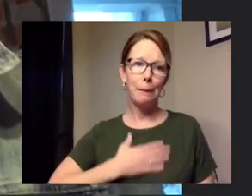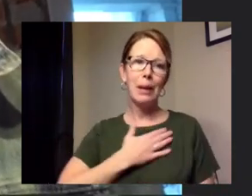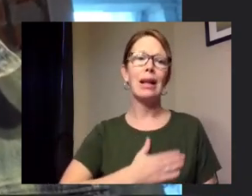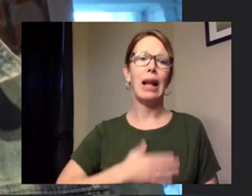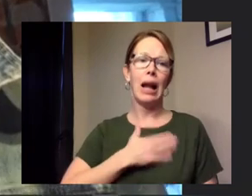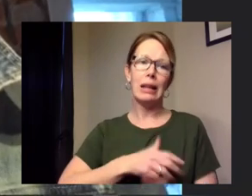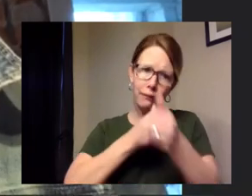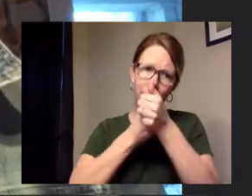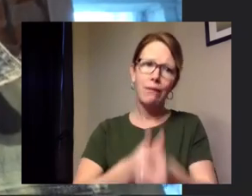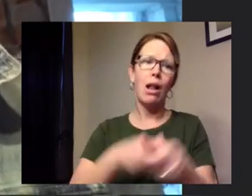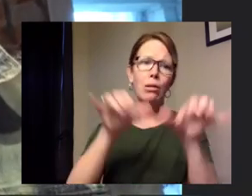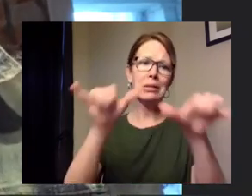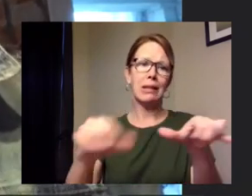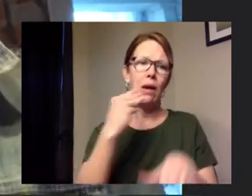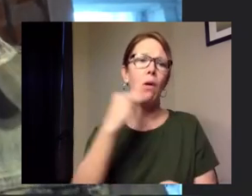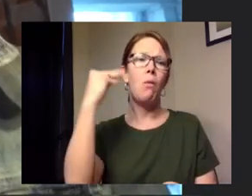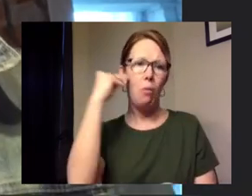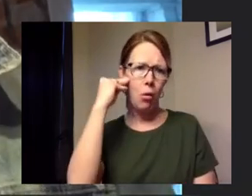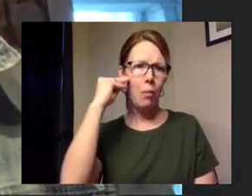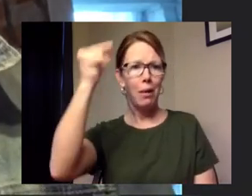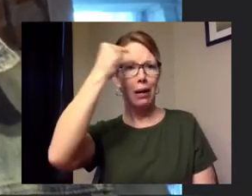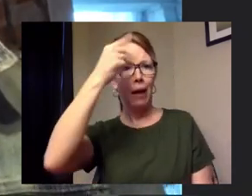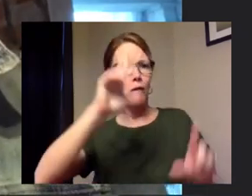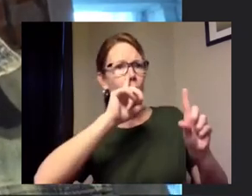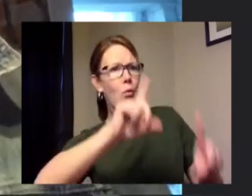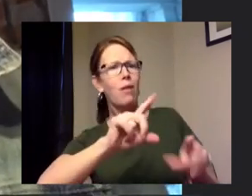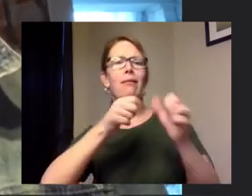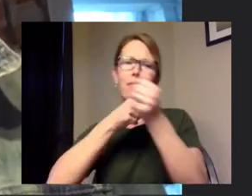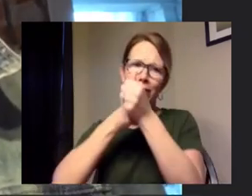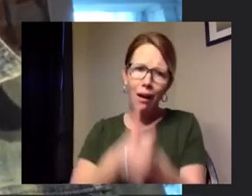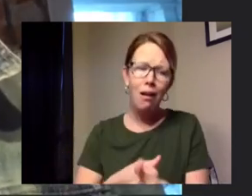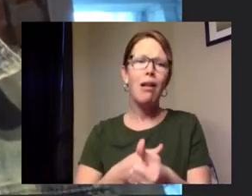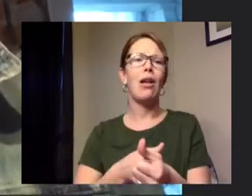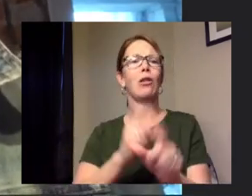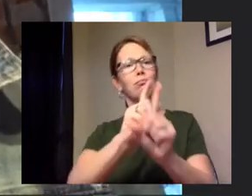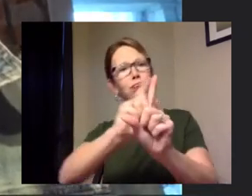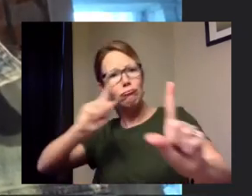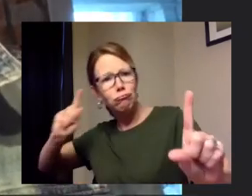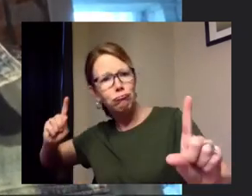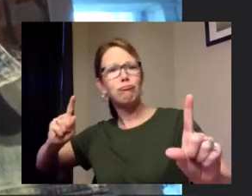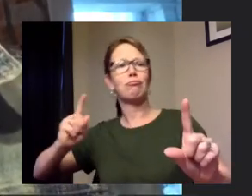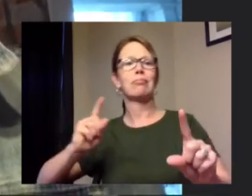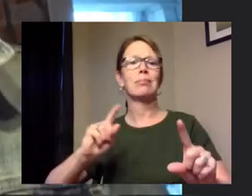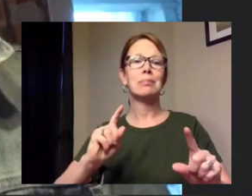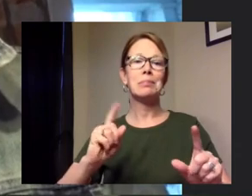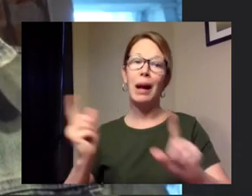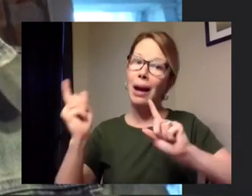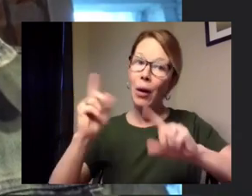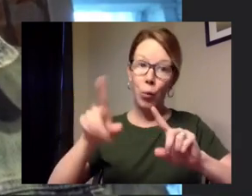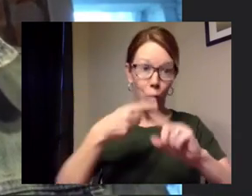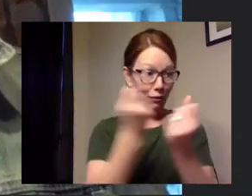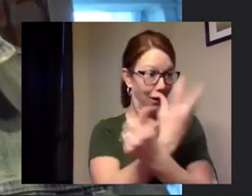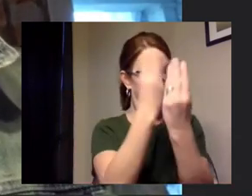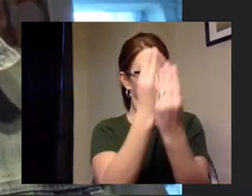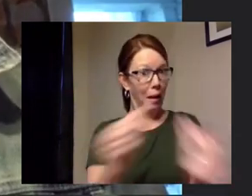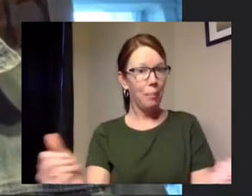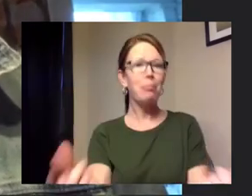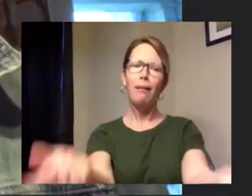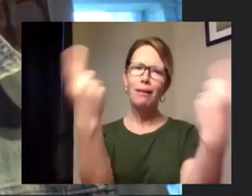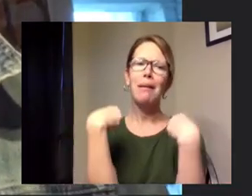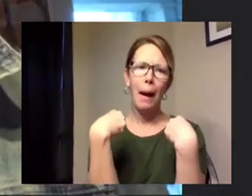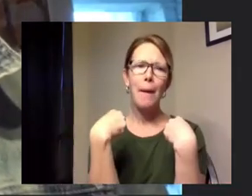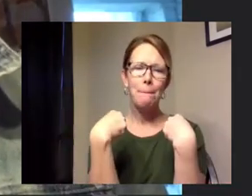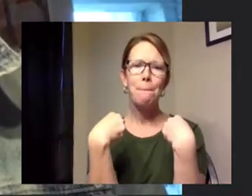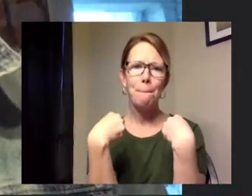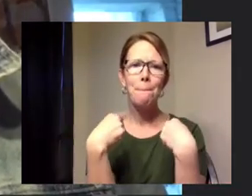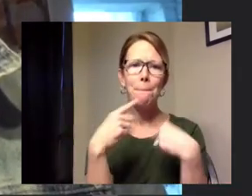practice physical distancing care for yourself and others and visit us when this is over and this is a banner